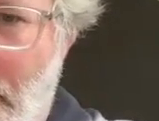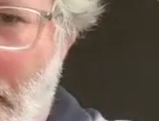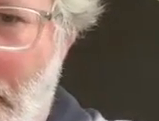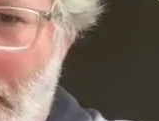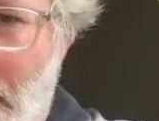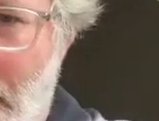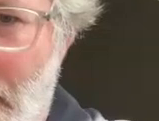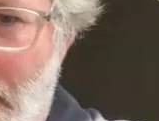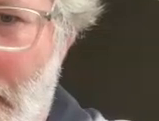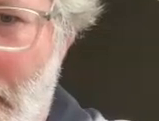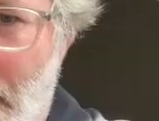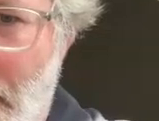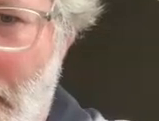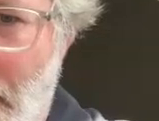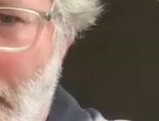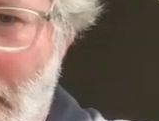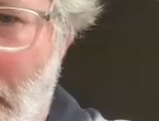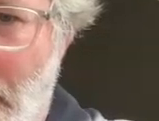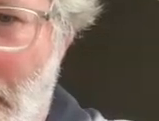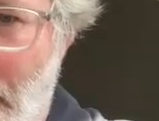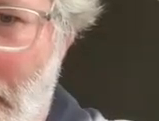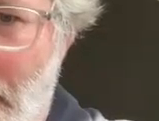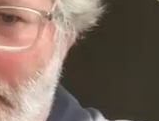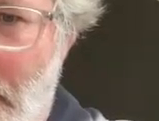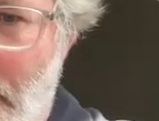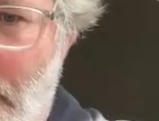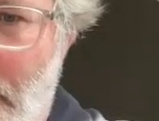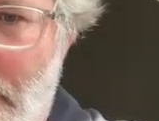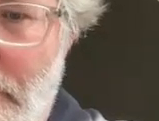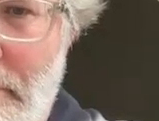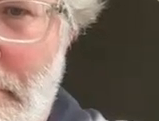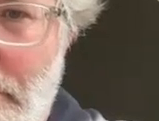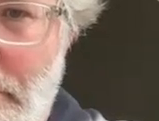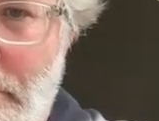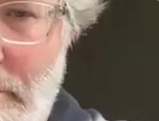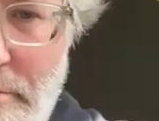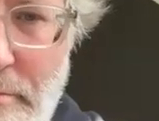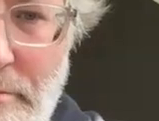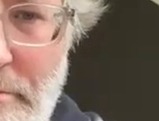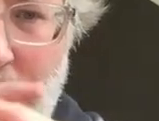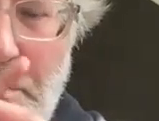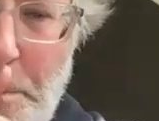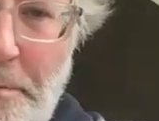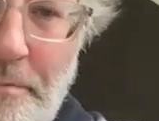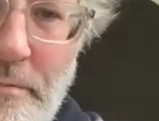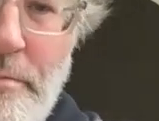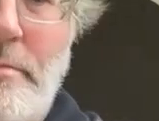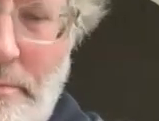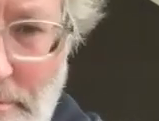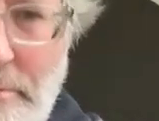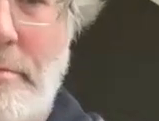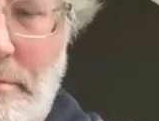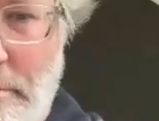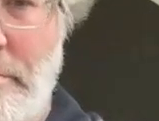out there you know the worry about it is that you know the metrics are not um standardized